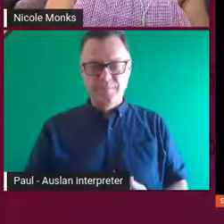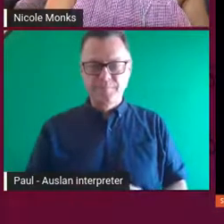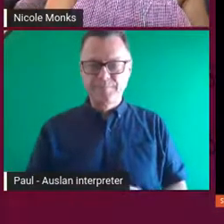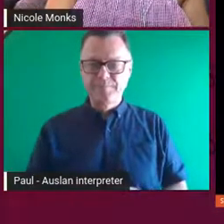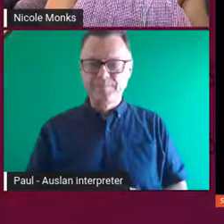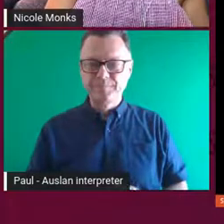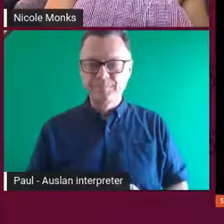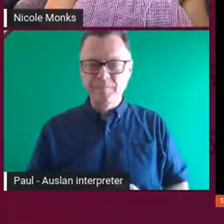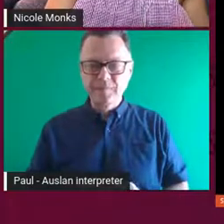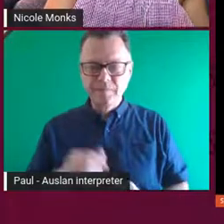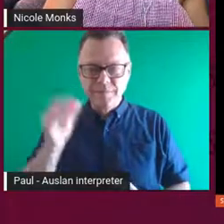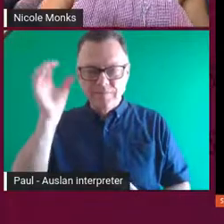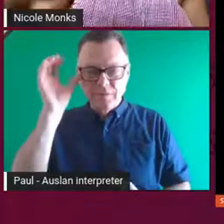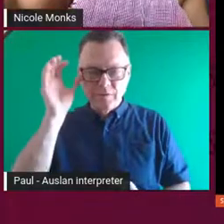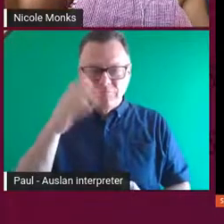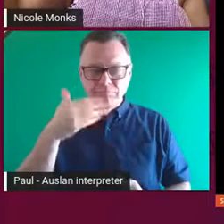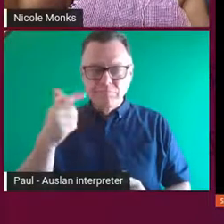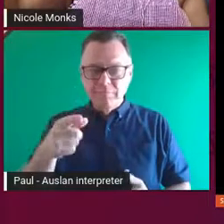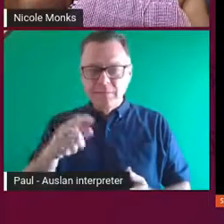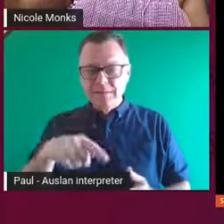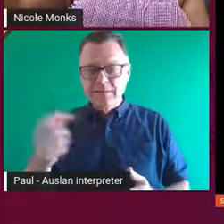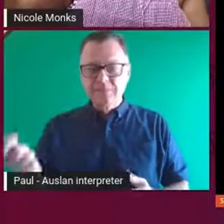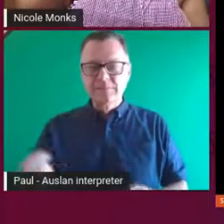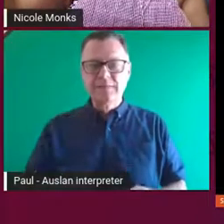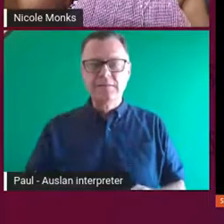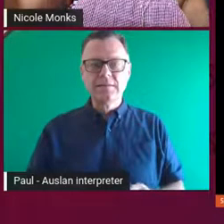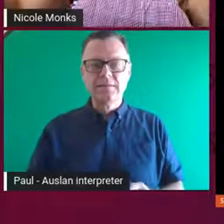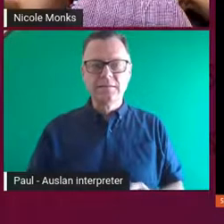And if we can go to the next one, please, Lynn.